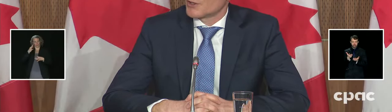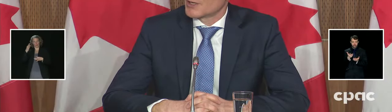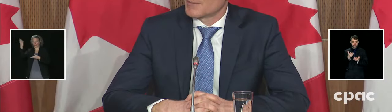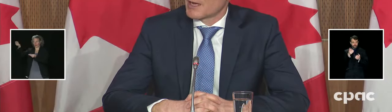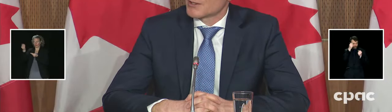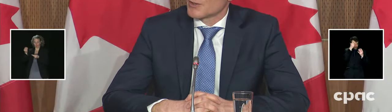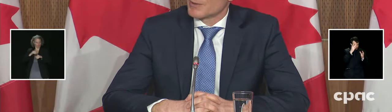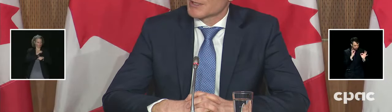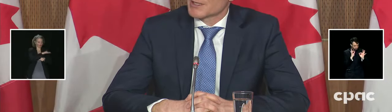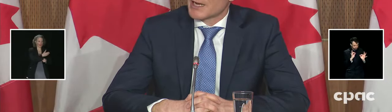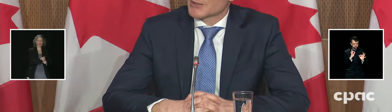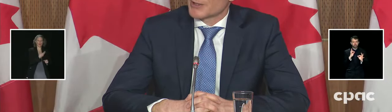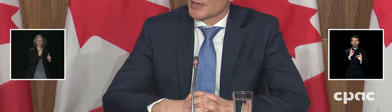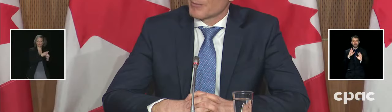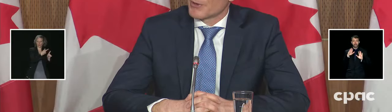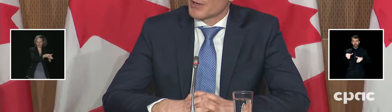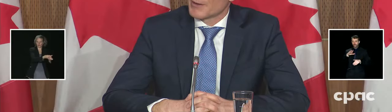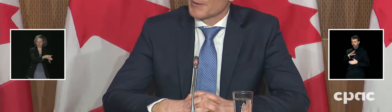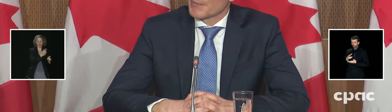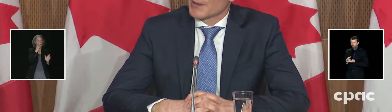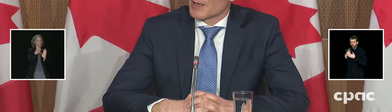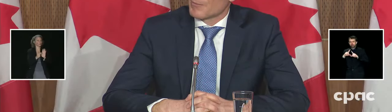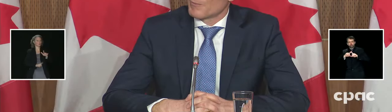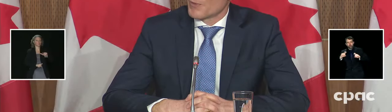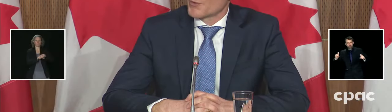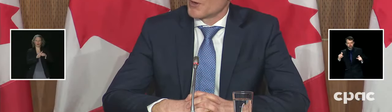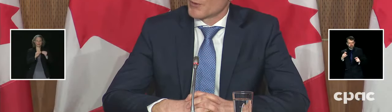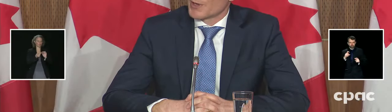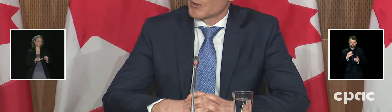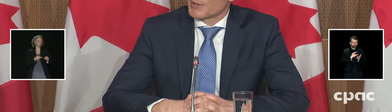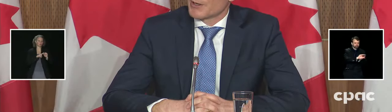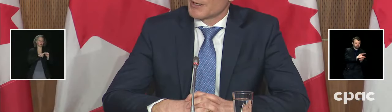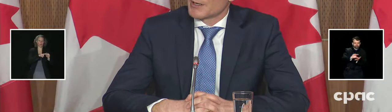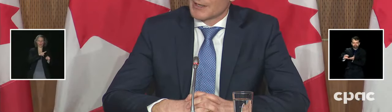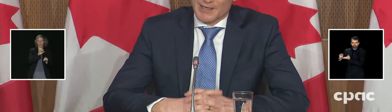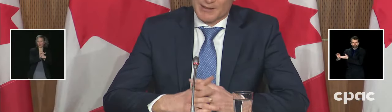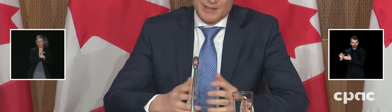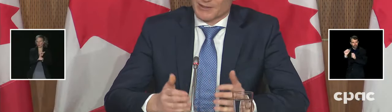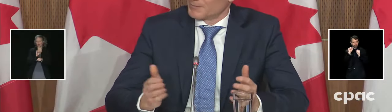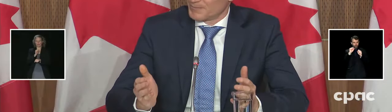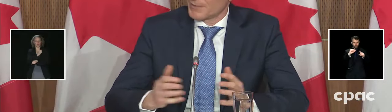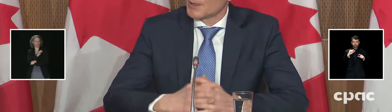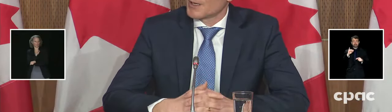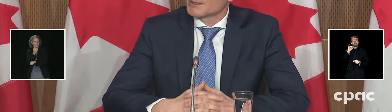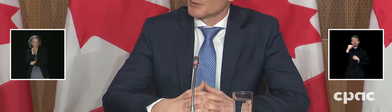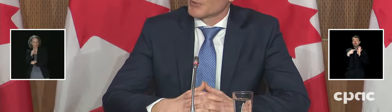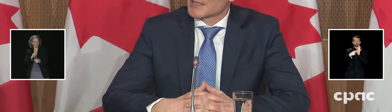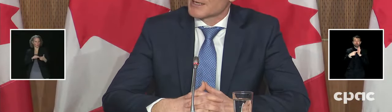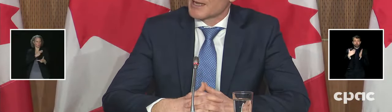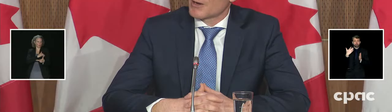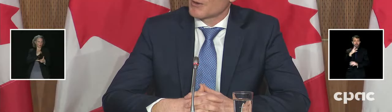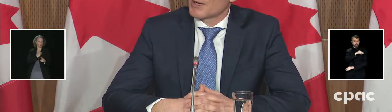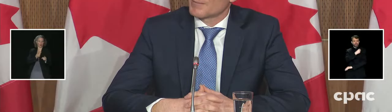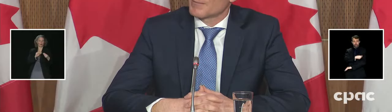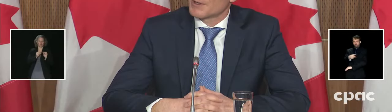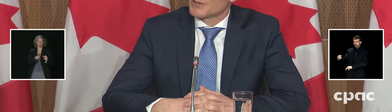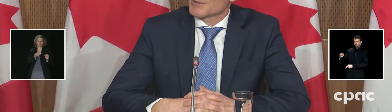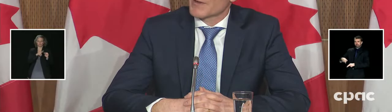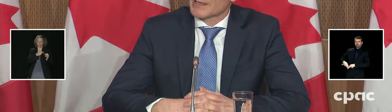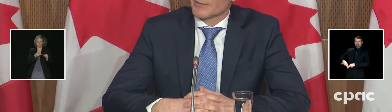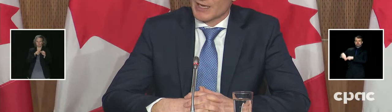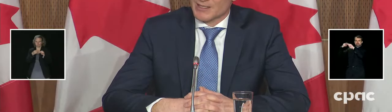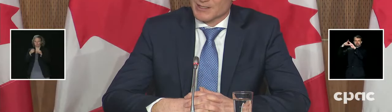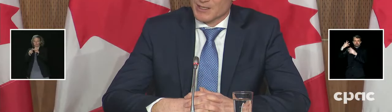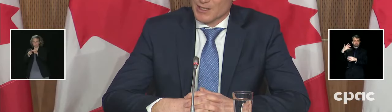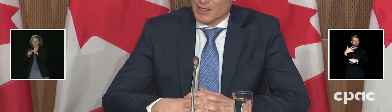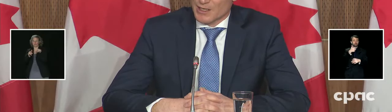surges occurring in Manitoba, Saskatchewan and Alberta throughout the winter period and still present now in